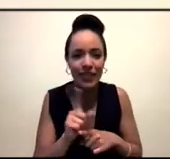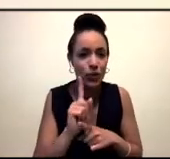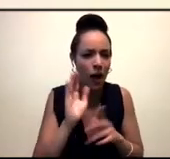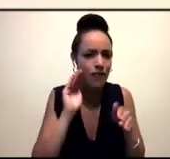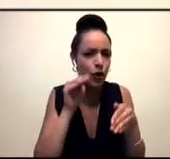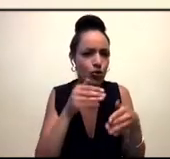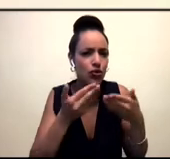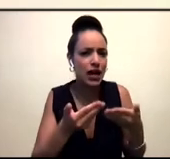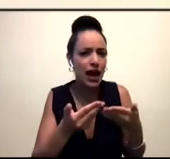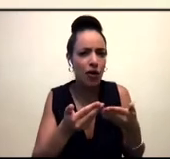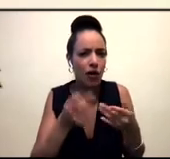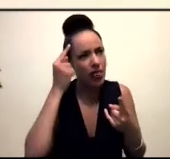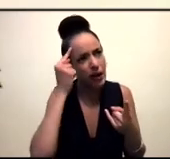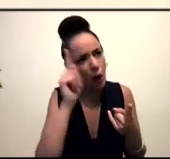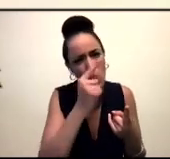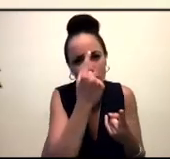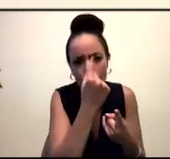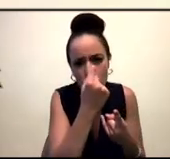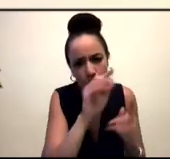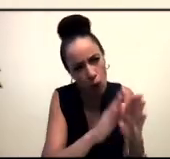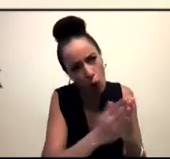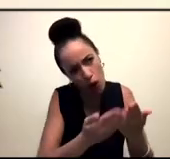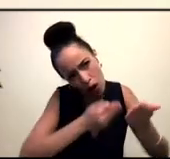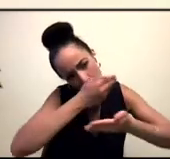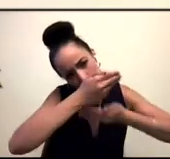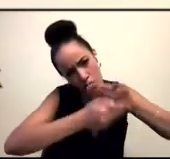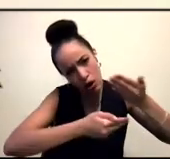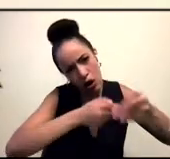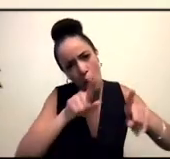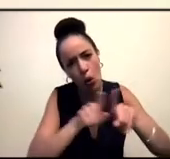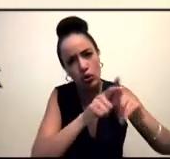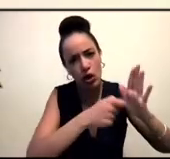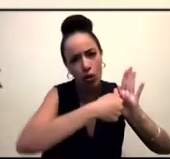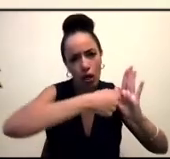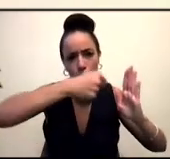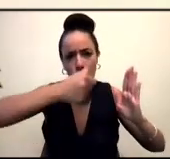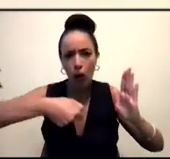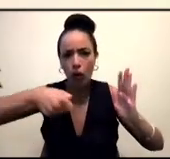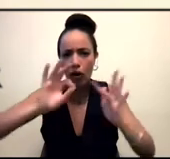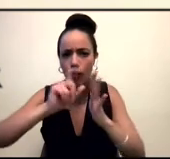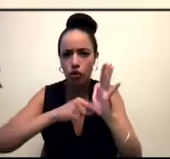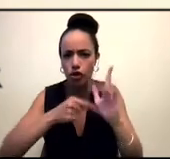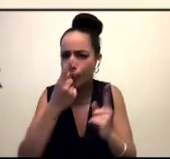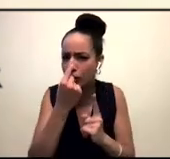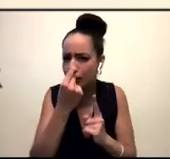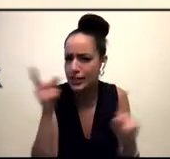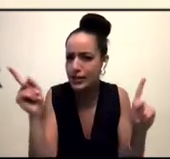of what's possible for the novel, as well as what's possible for other long-form projects. I personally, I think that the reason